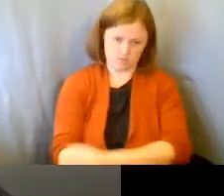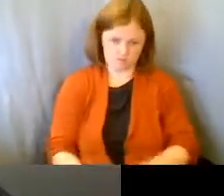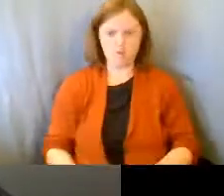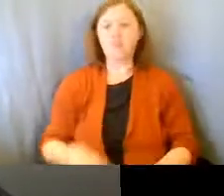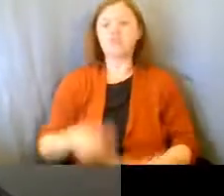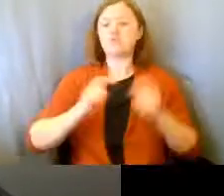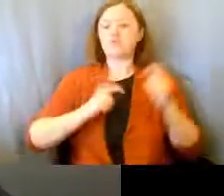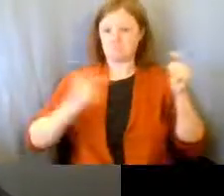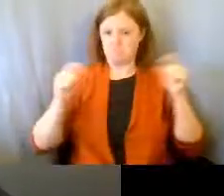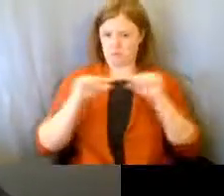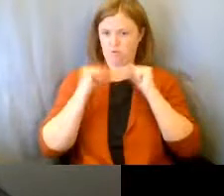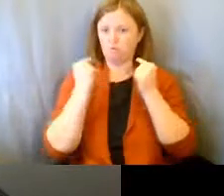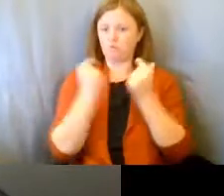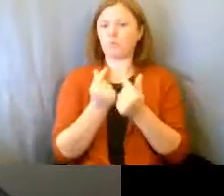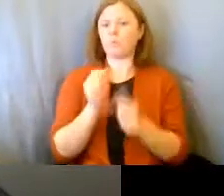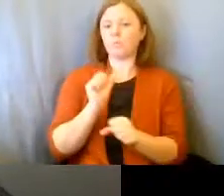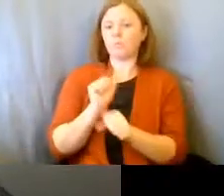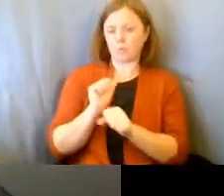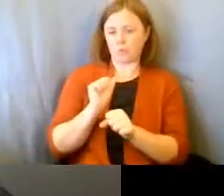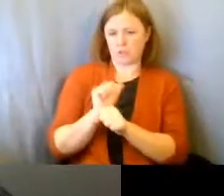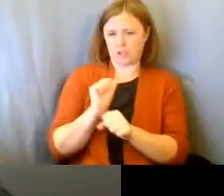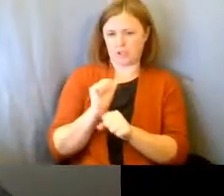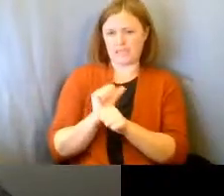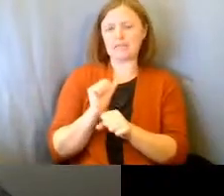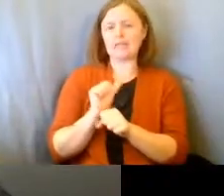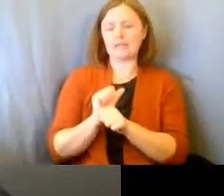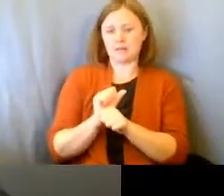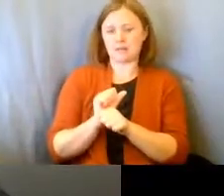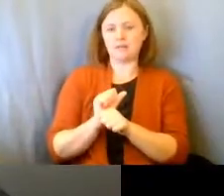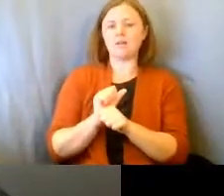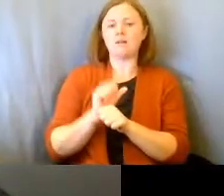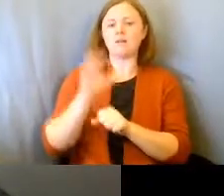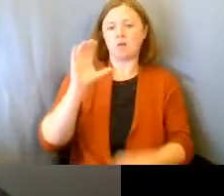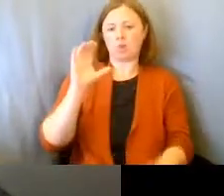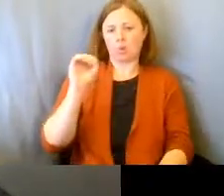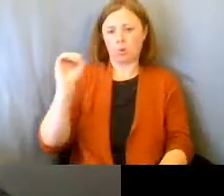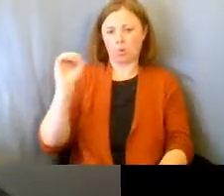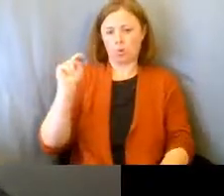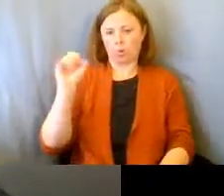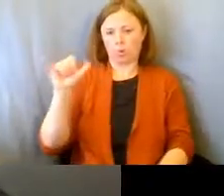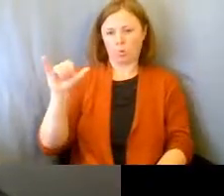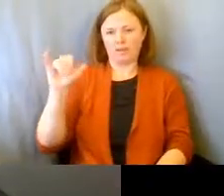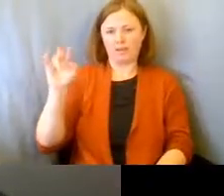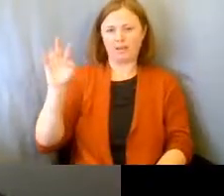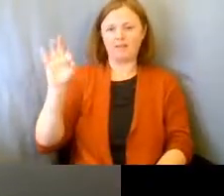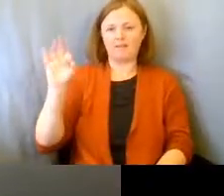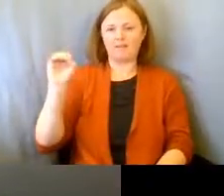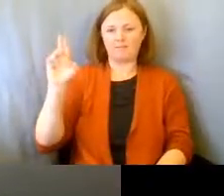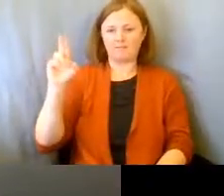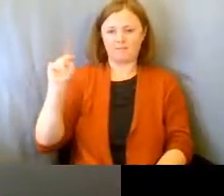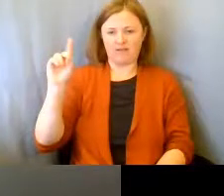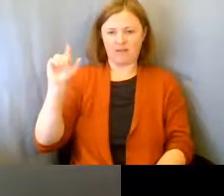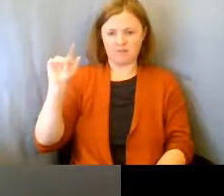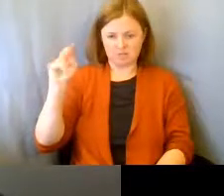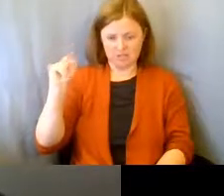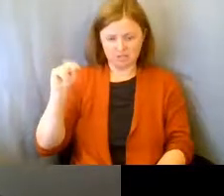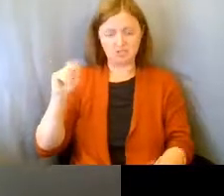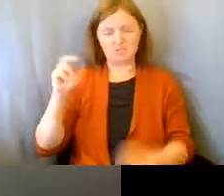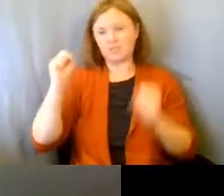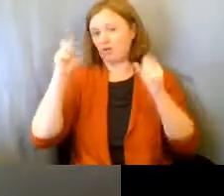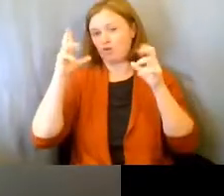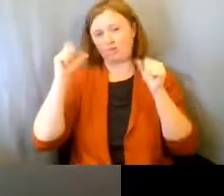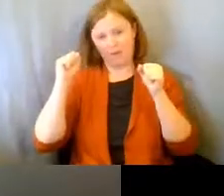big group of us working. CUNY Foundation is an incredible foundation in our,